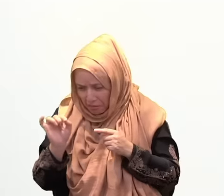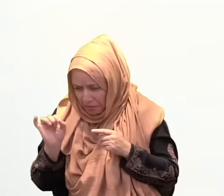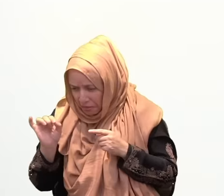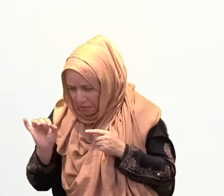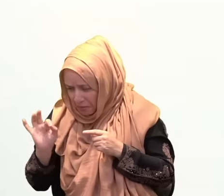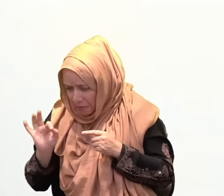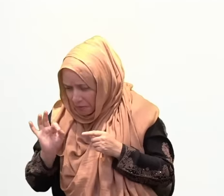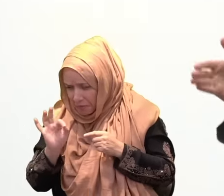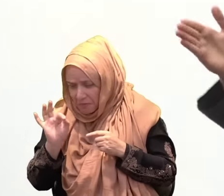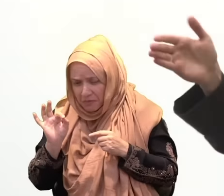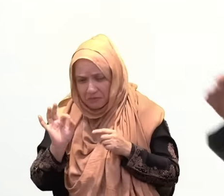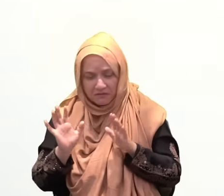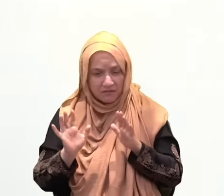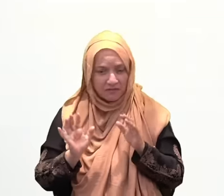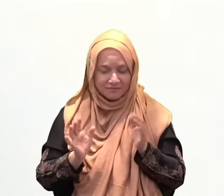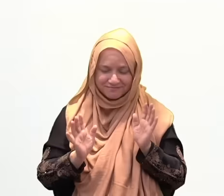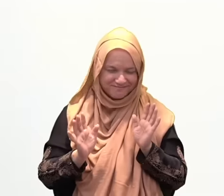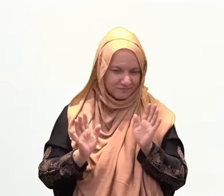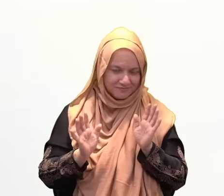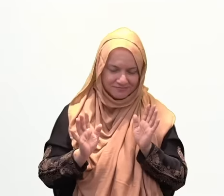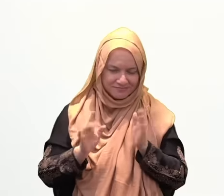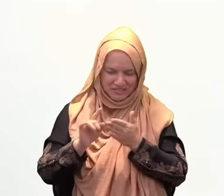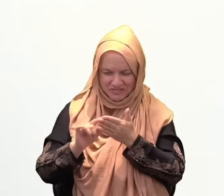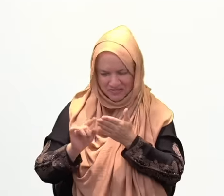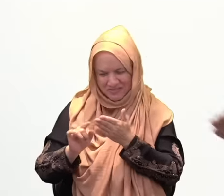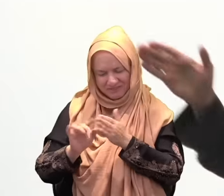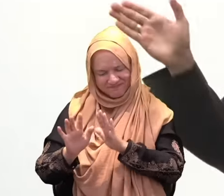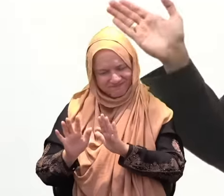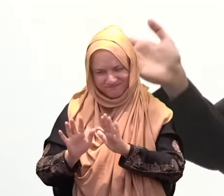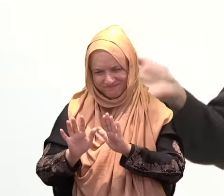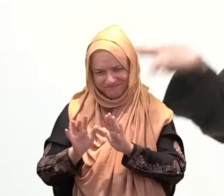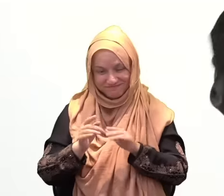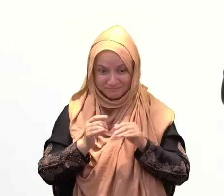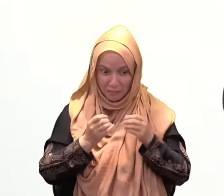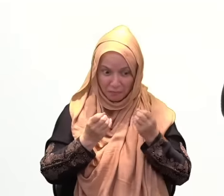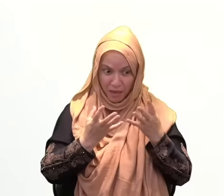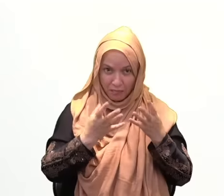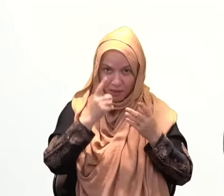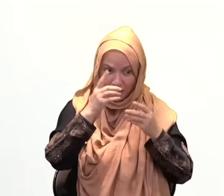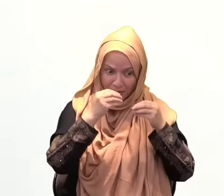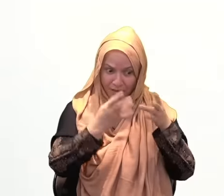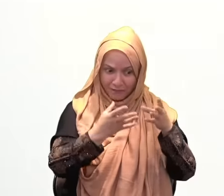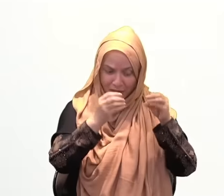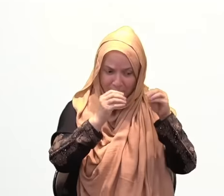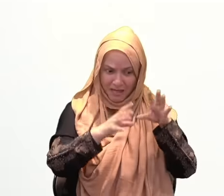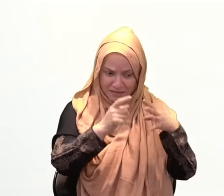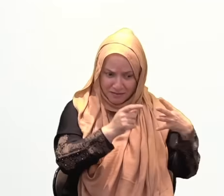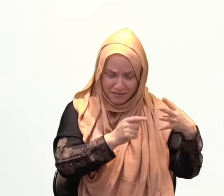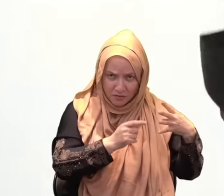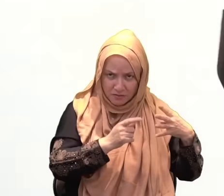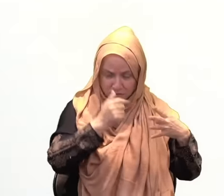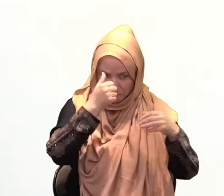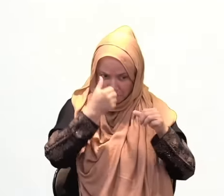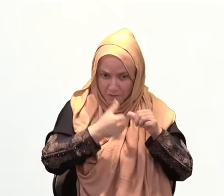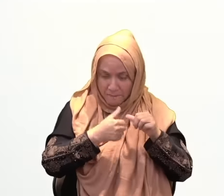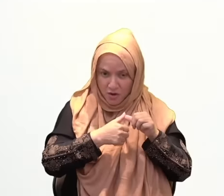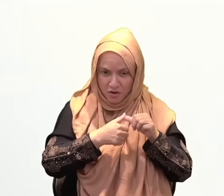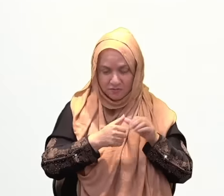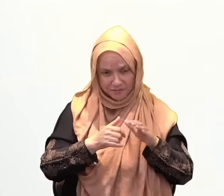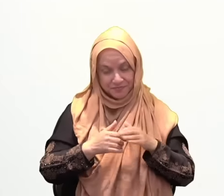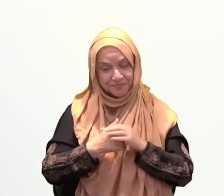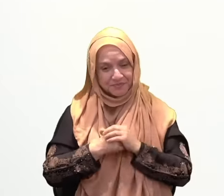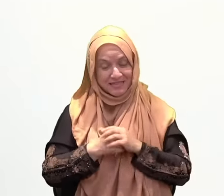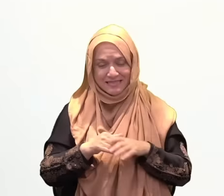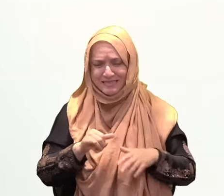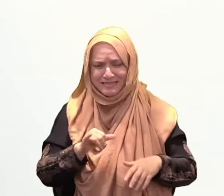They're literally facing a potential massacre. And Quraysh sends Suhail ibn Amr radiallahu anhu who becomes